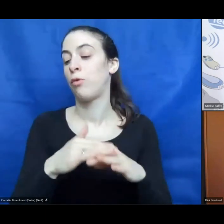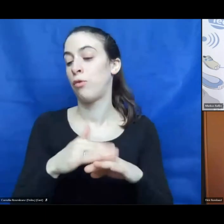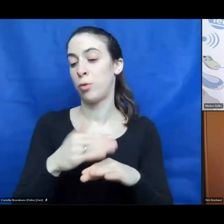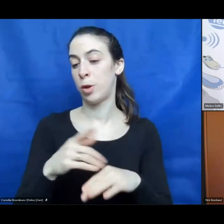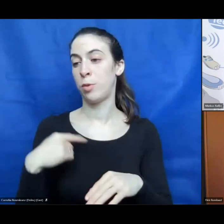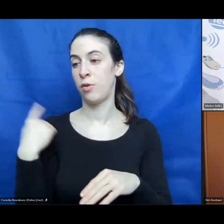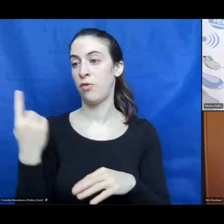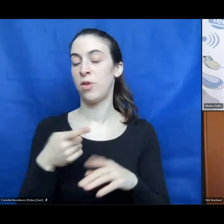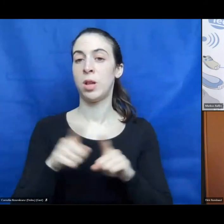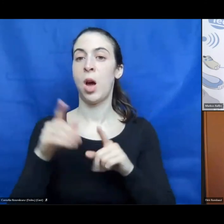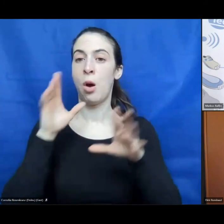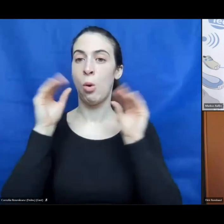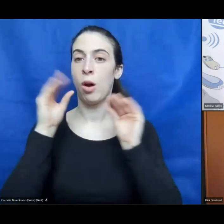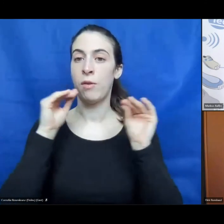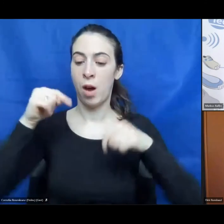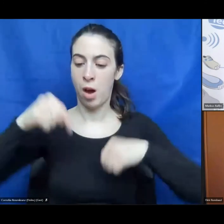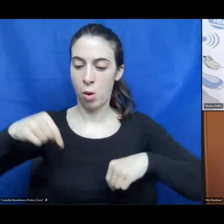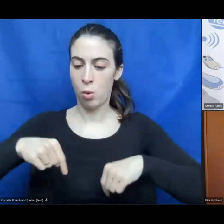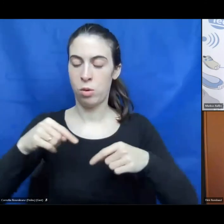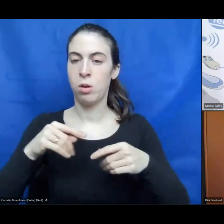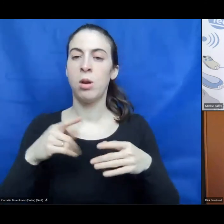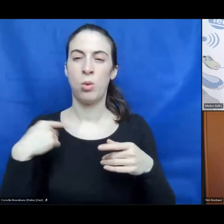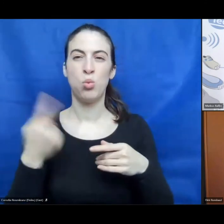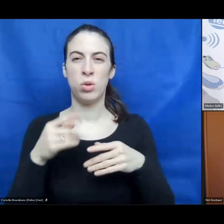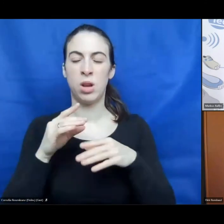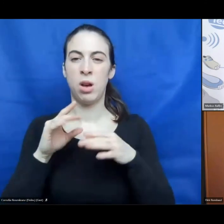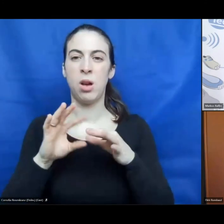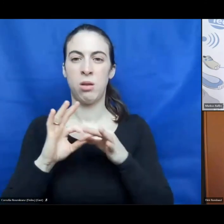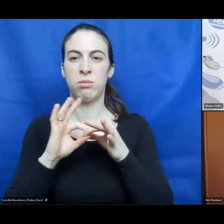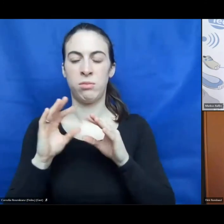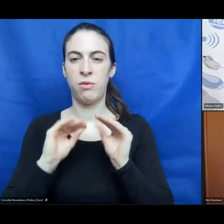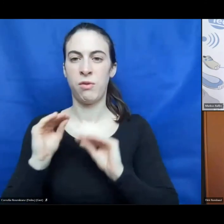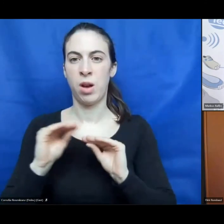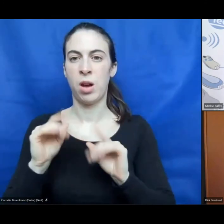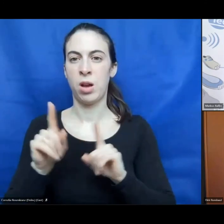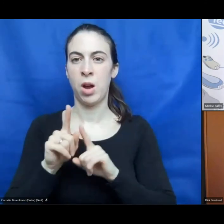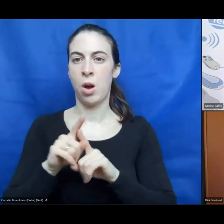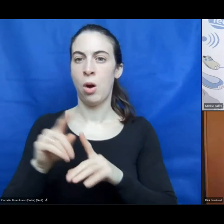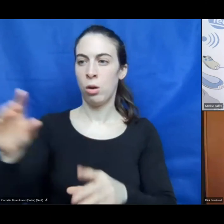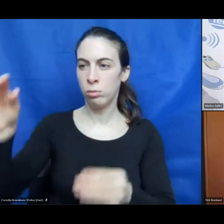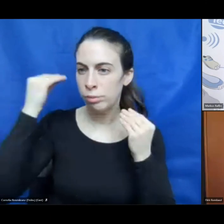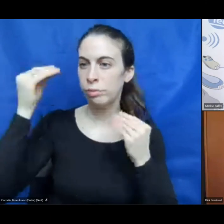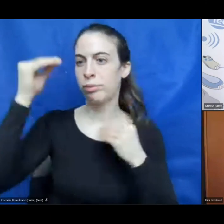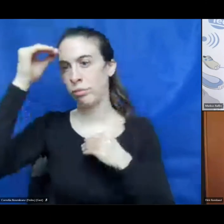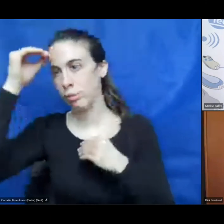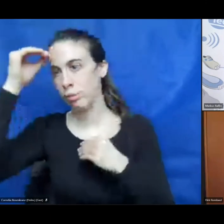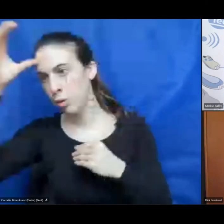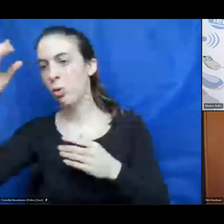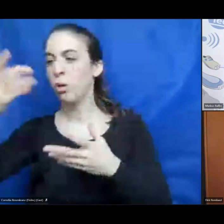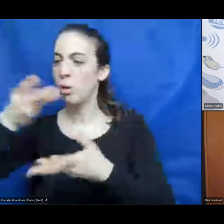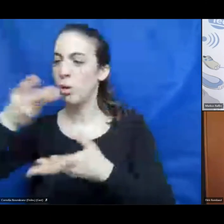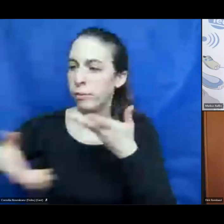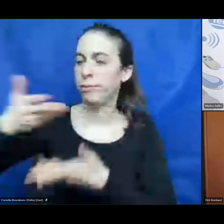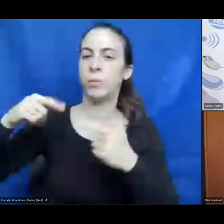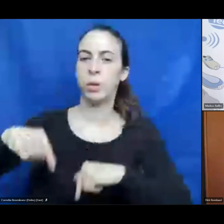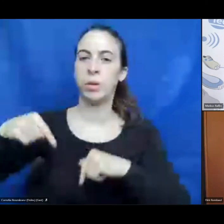intention within that association to exchange, to share information, knowledge, and so on, in